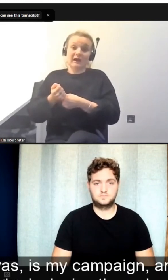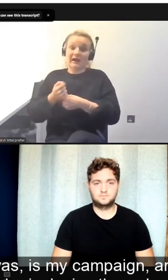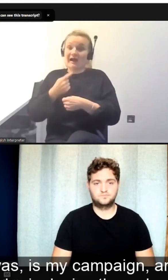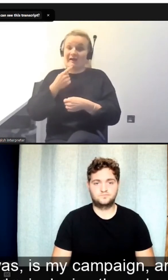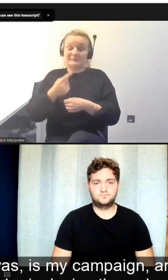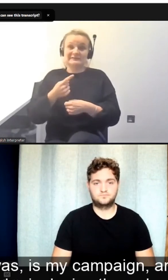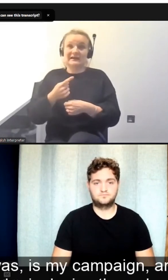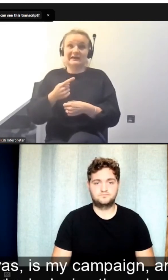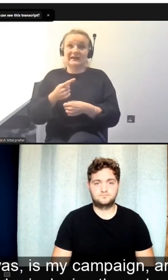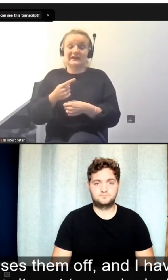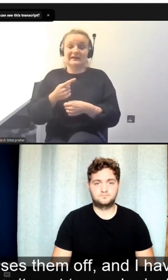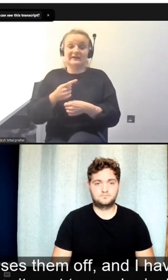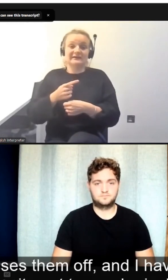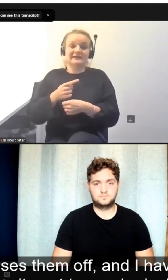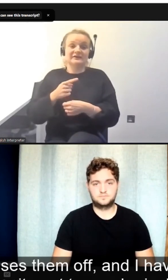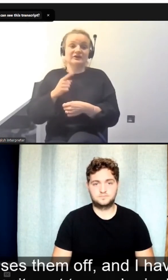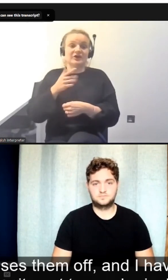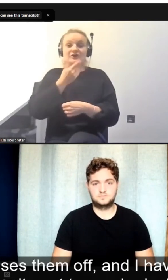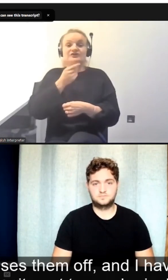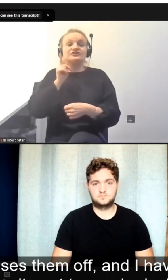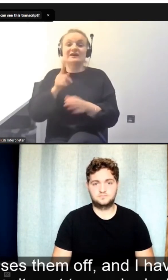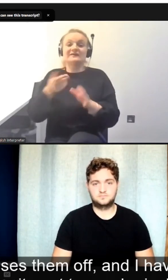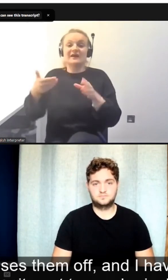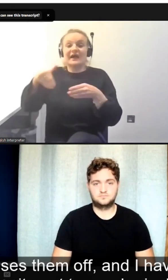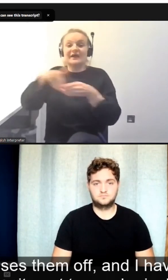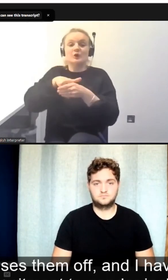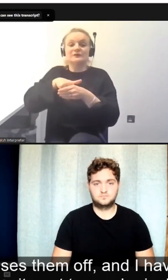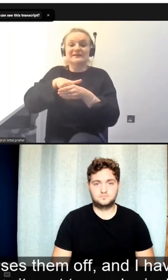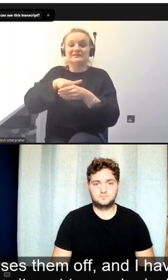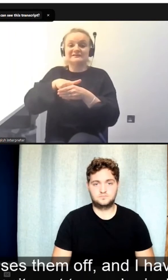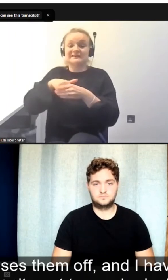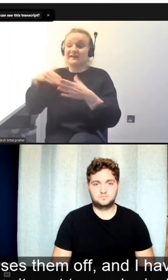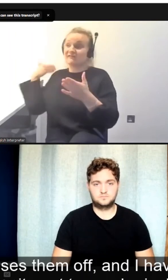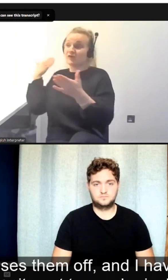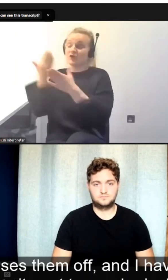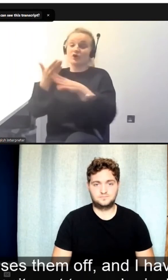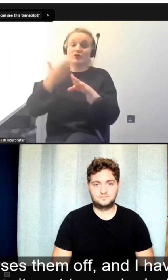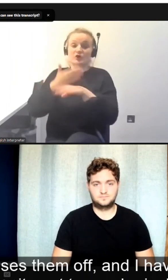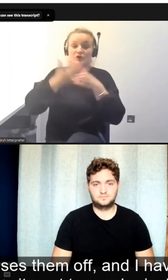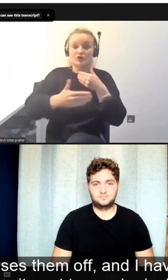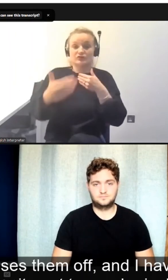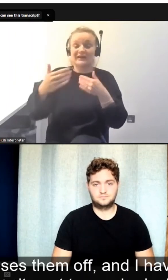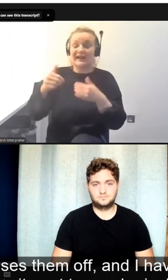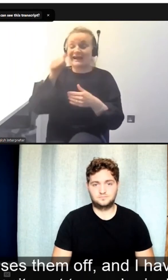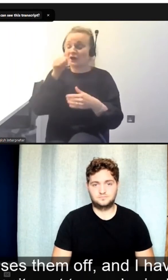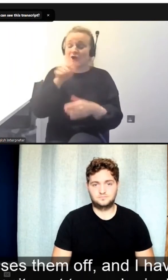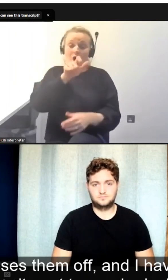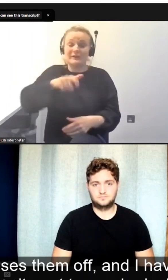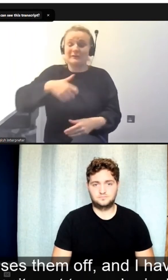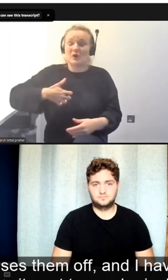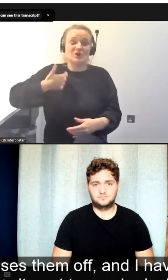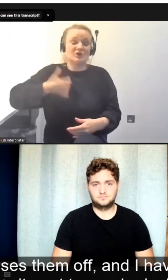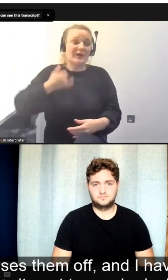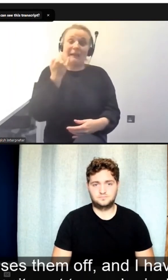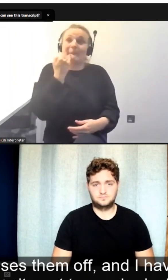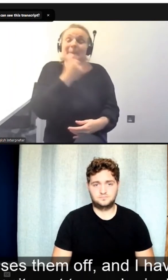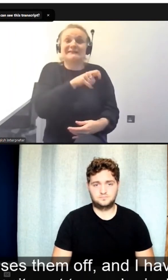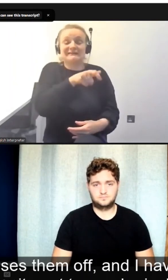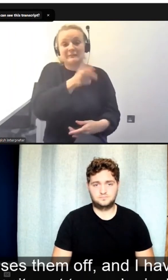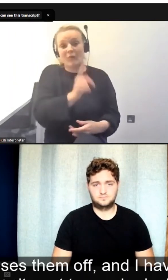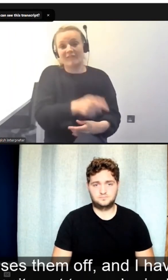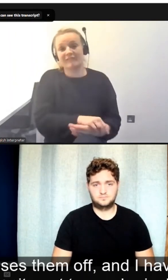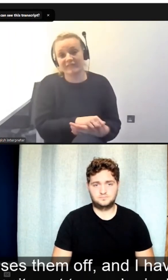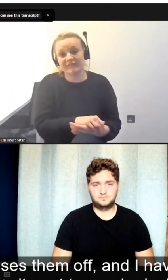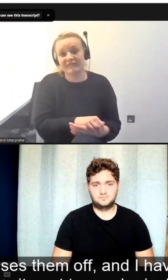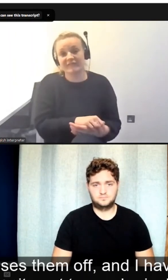inclusivity all my career. And it annoys people, it pisses them off. And